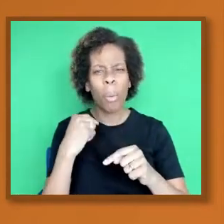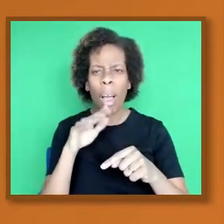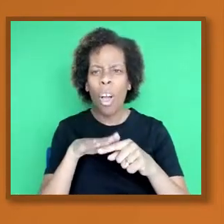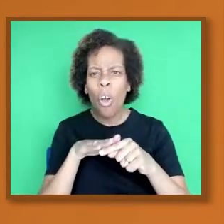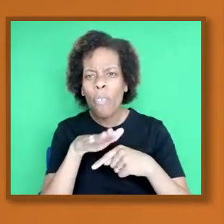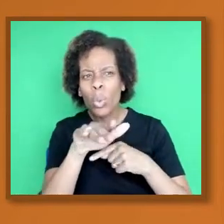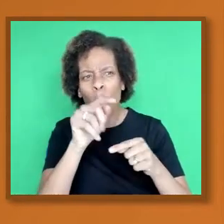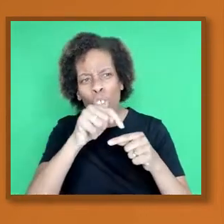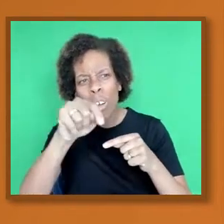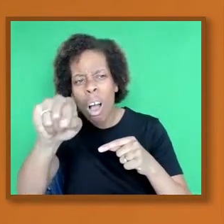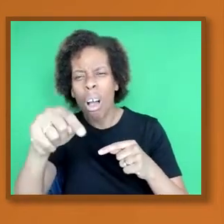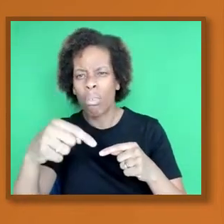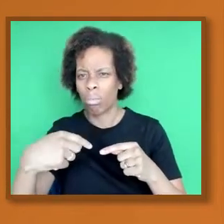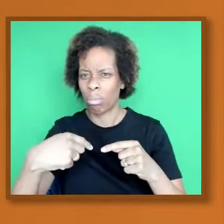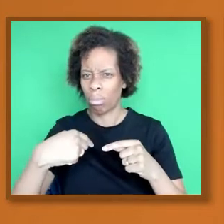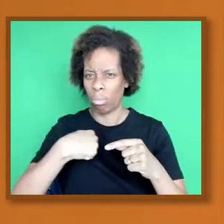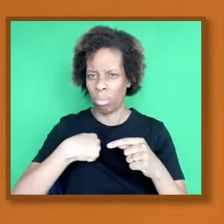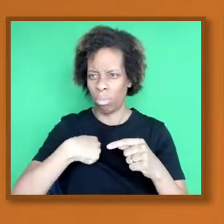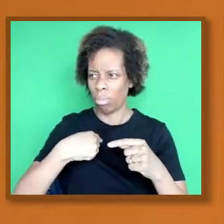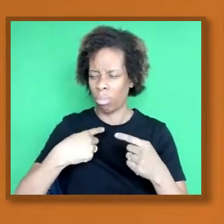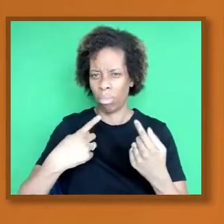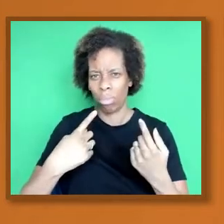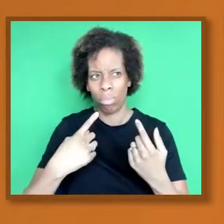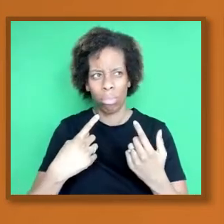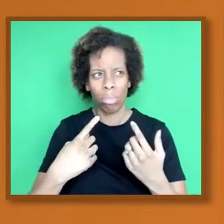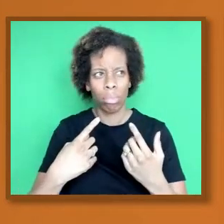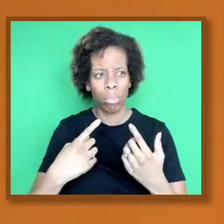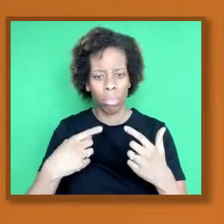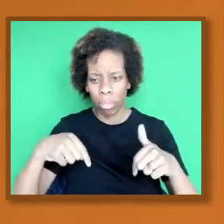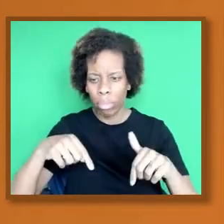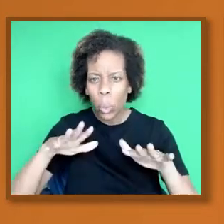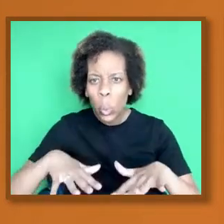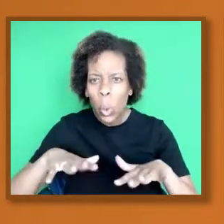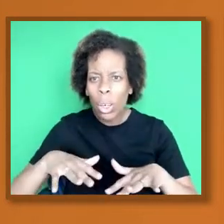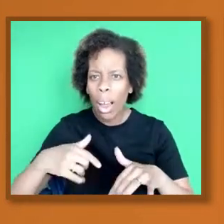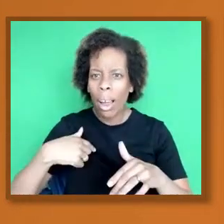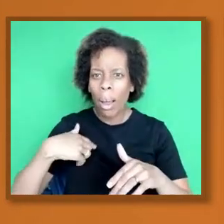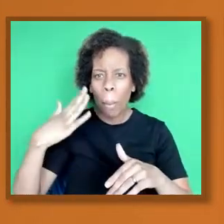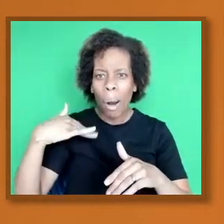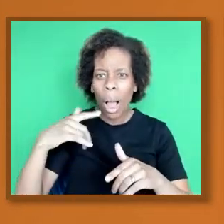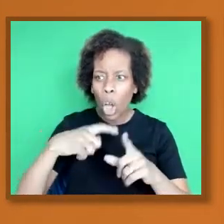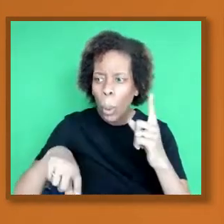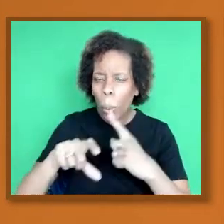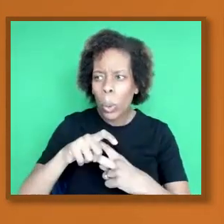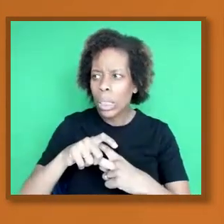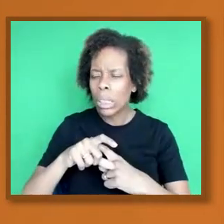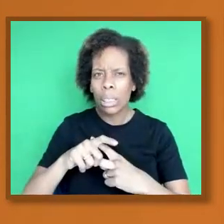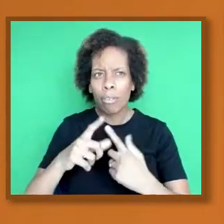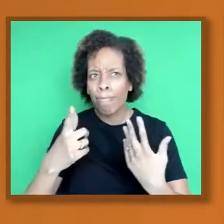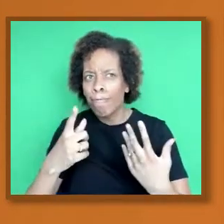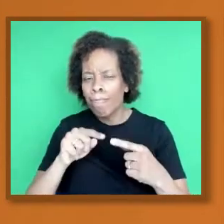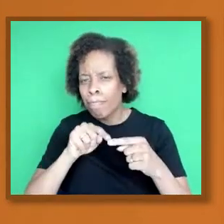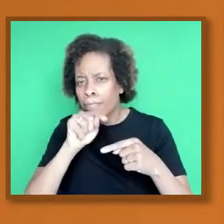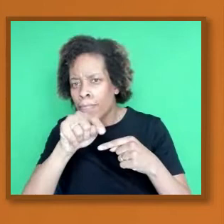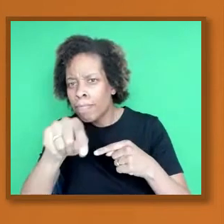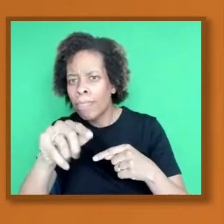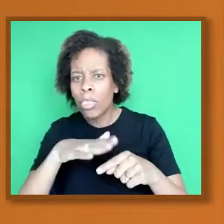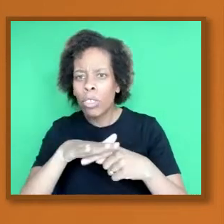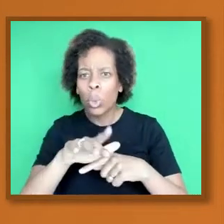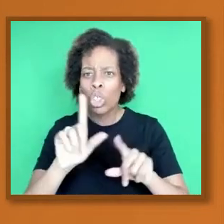in the UK. Do we have that broader concern for our communities?